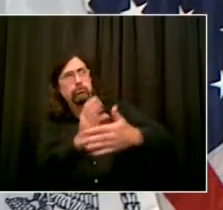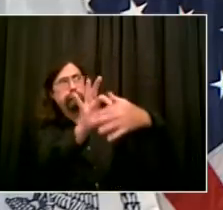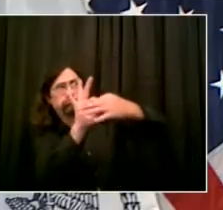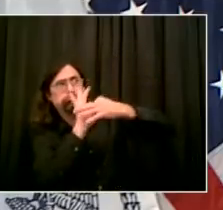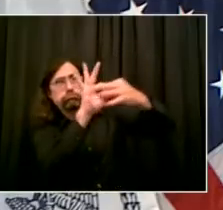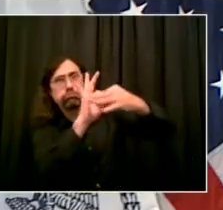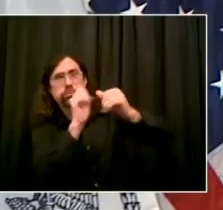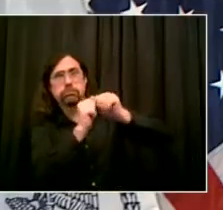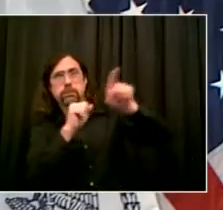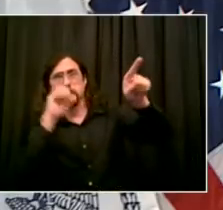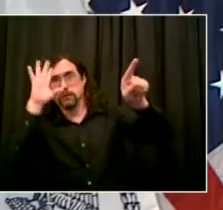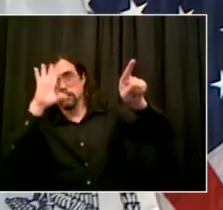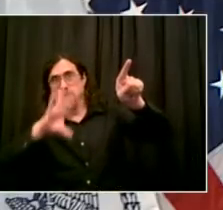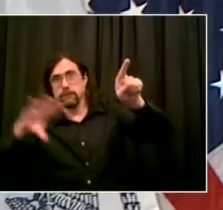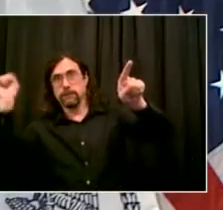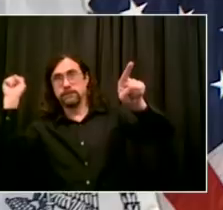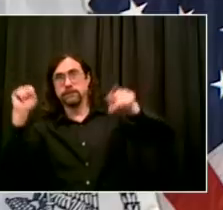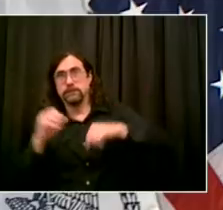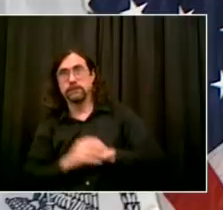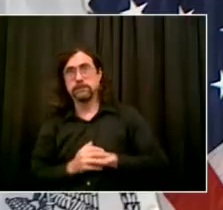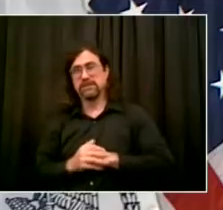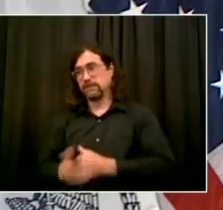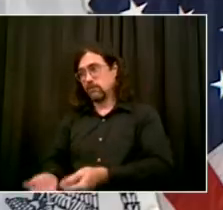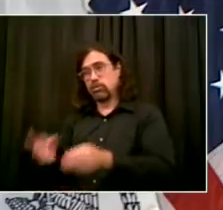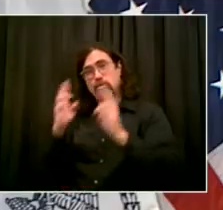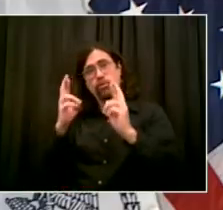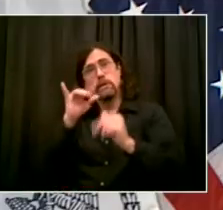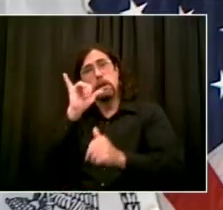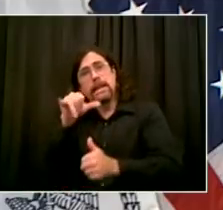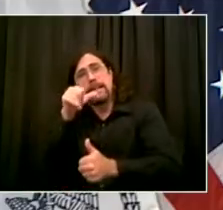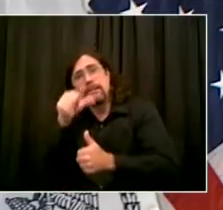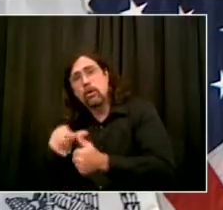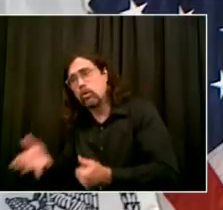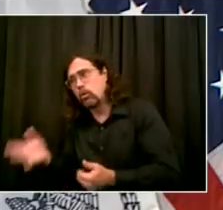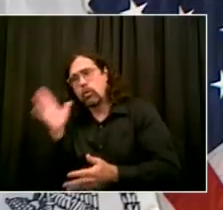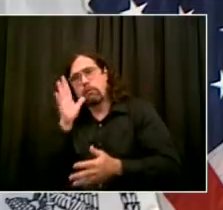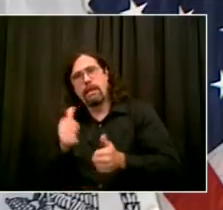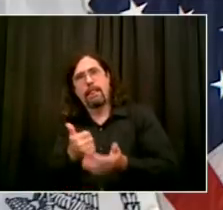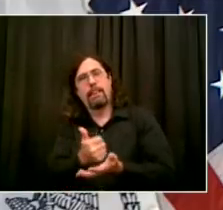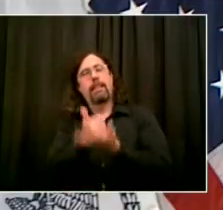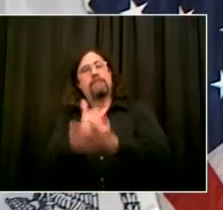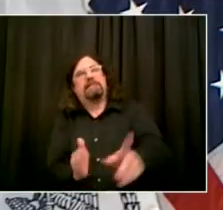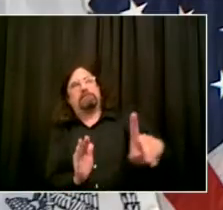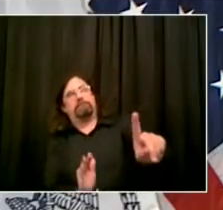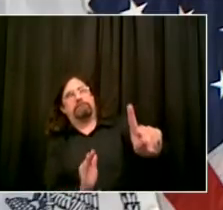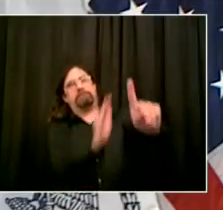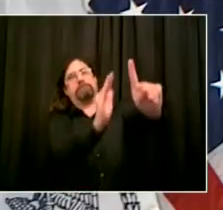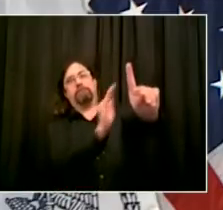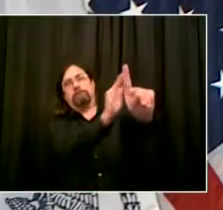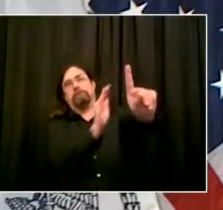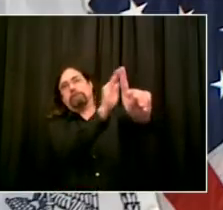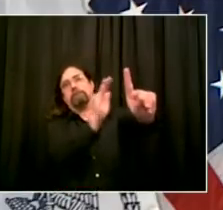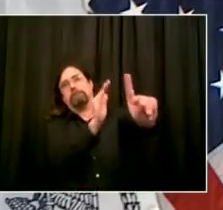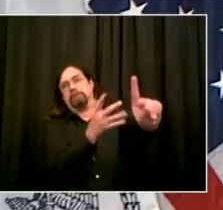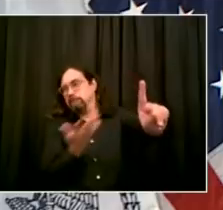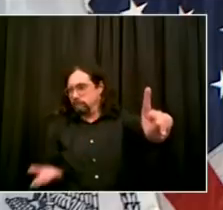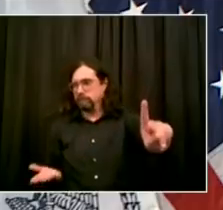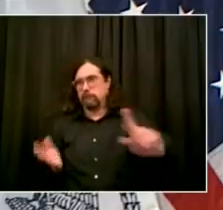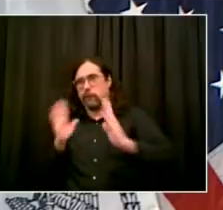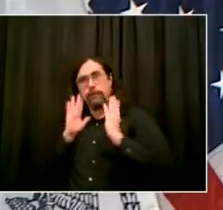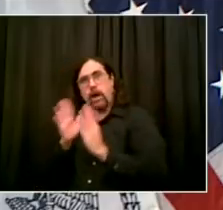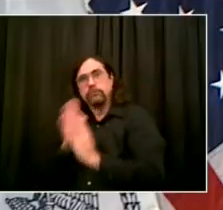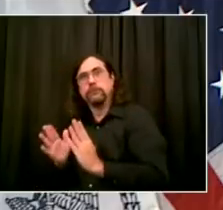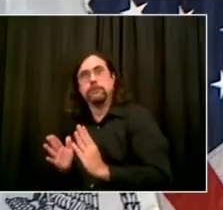commend them. We don't know if that's going to happen, though, Henry. In fact, tragically, since the House voted months ago, there's